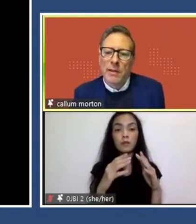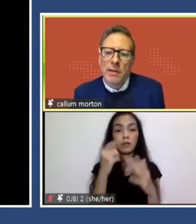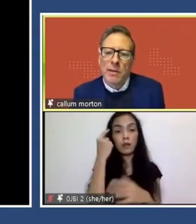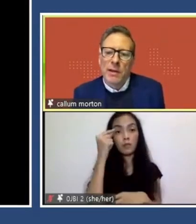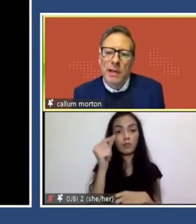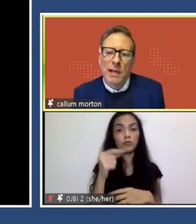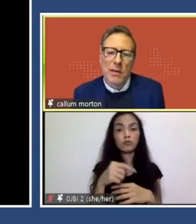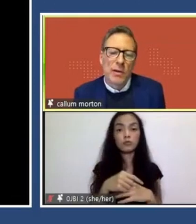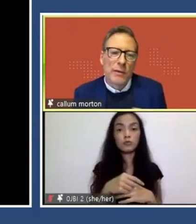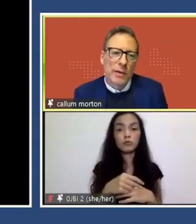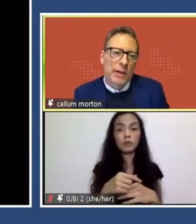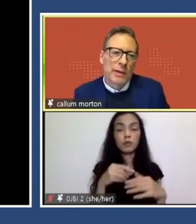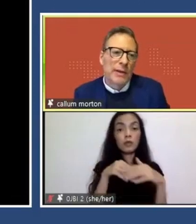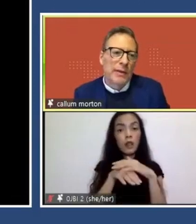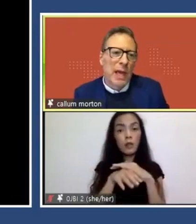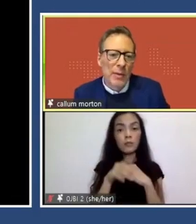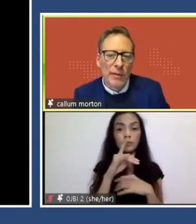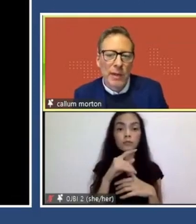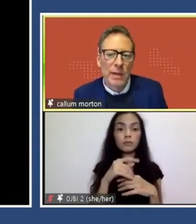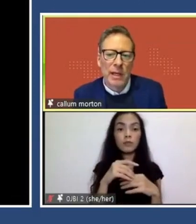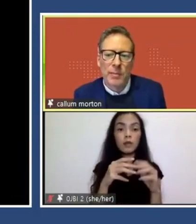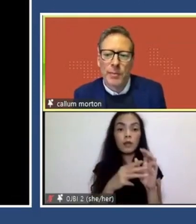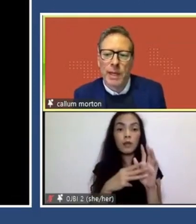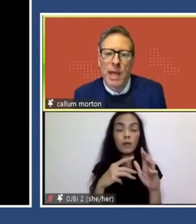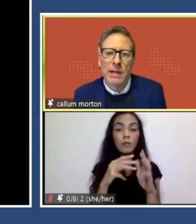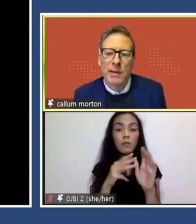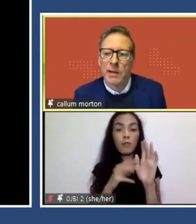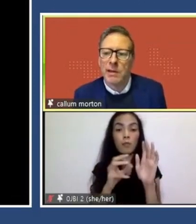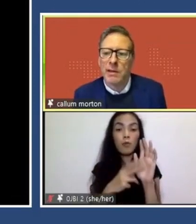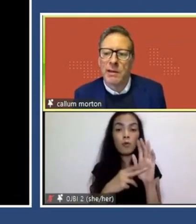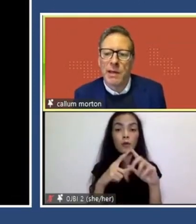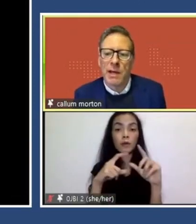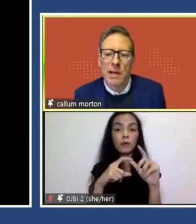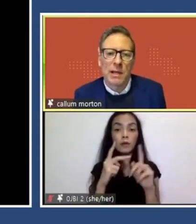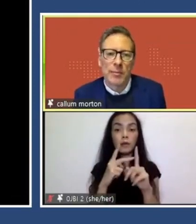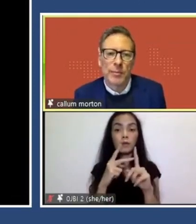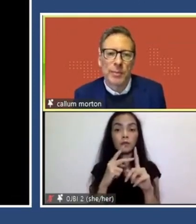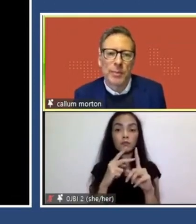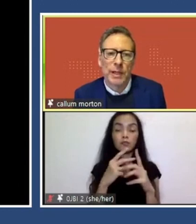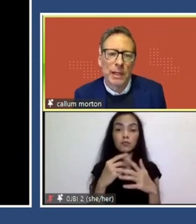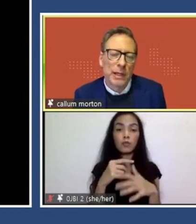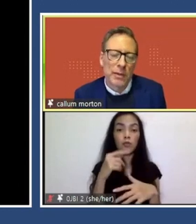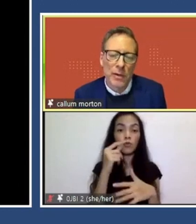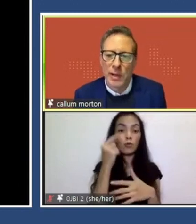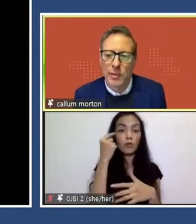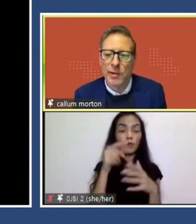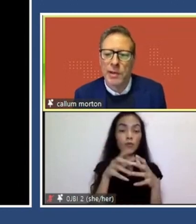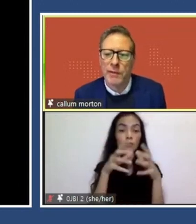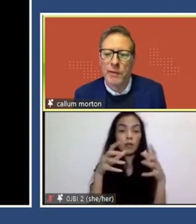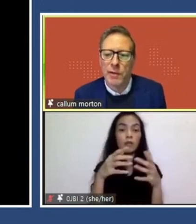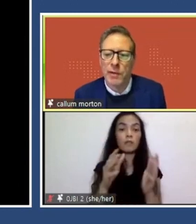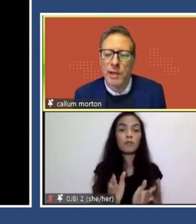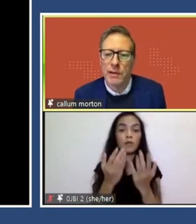Our faculty sits inside the largest university in the southern hemisphere. It began in the 60s as a young and politically and